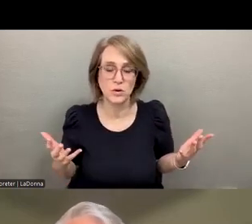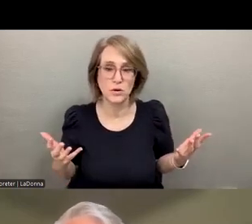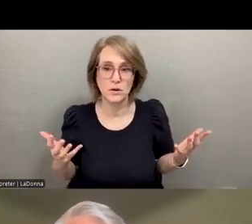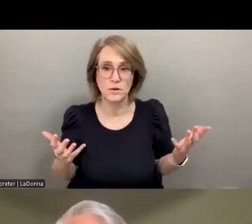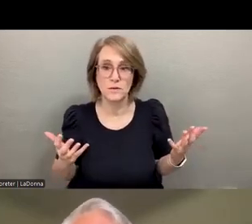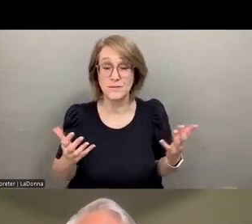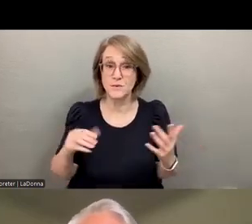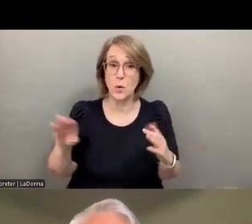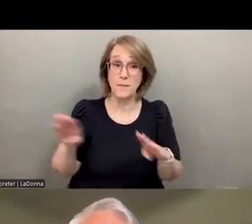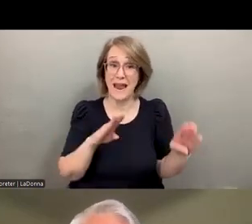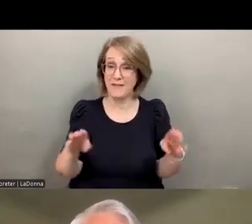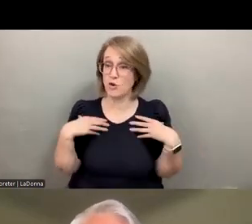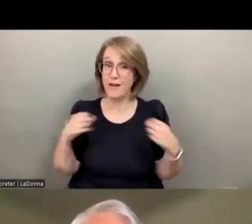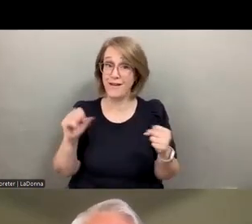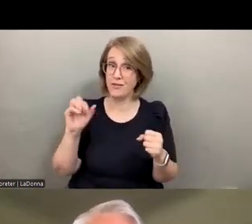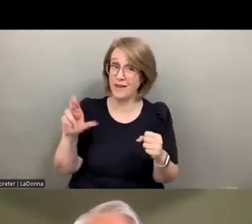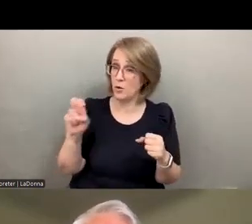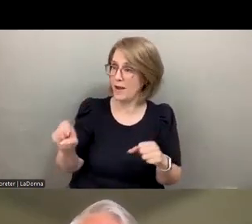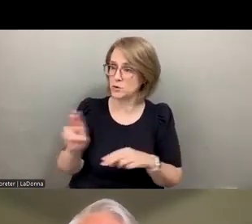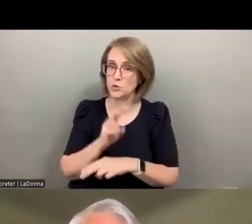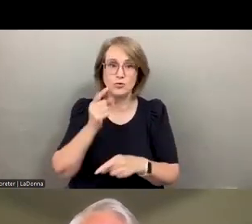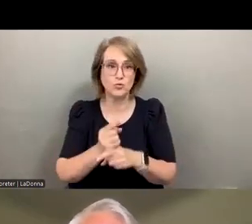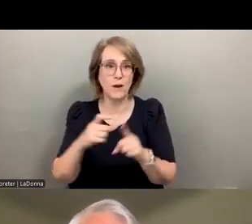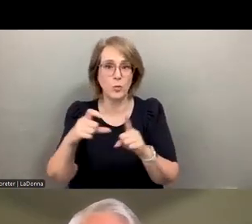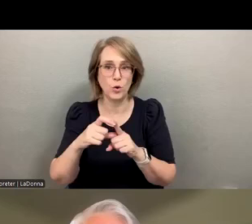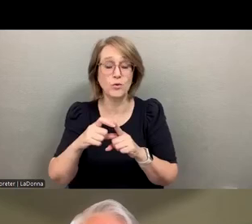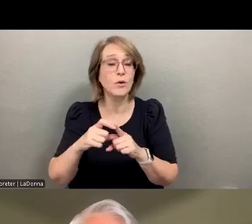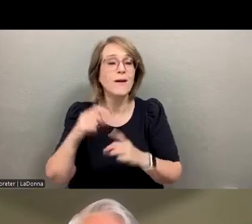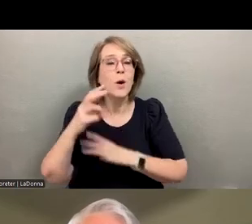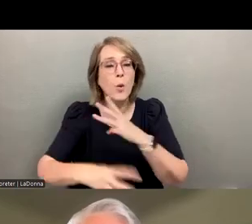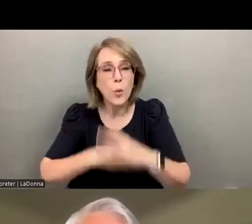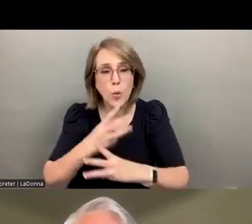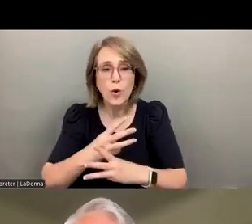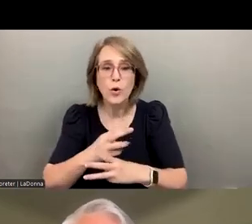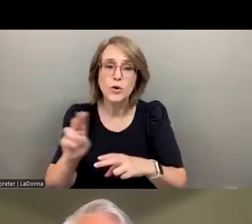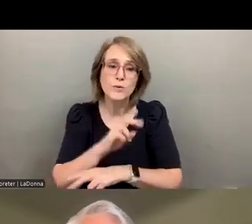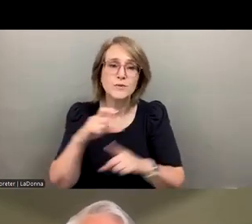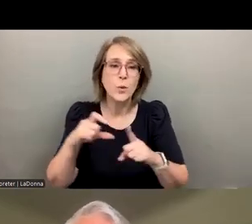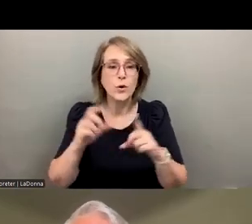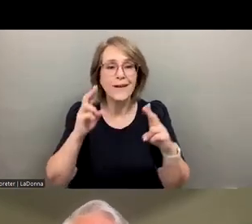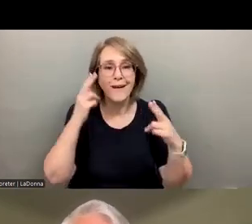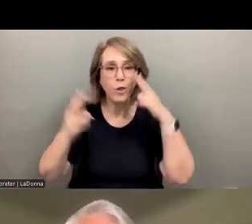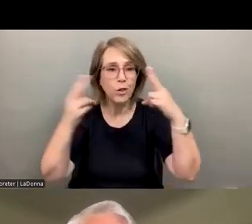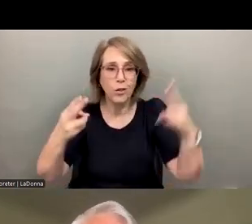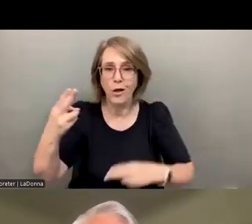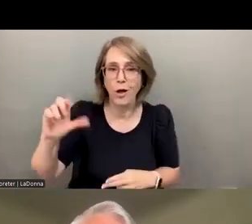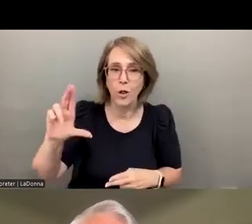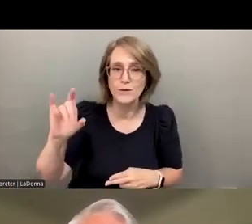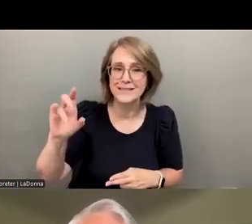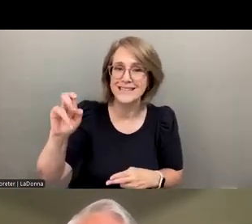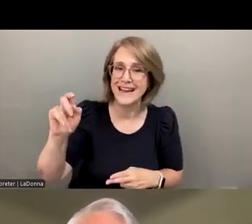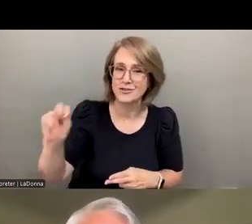behavioral healthcare professionals, we ought to be using the right term. Society has kind of chosen the term hallucination, and it's way misleading.